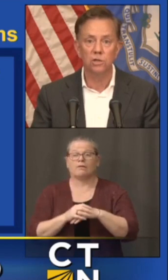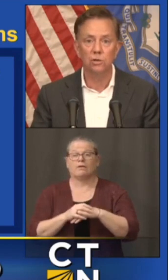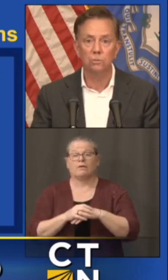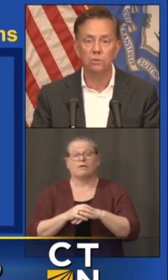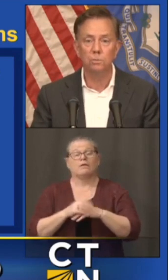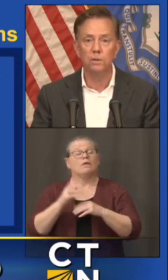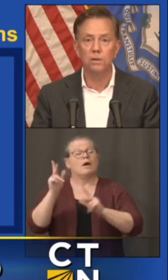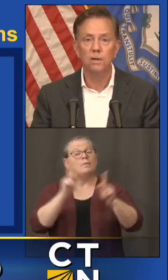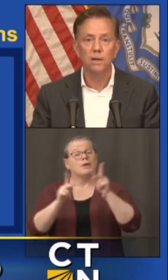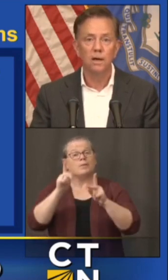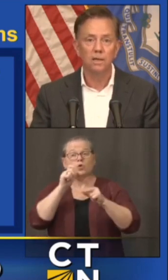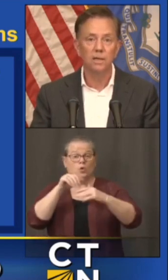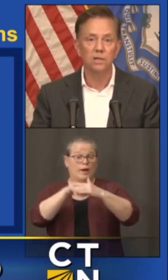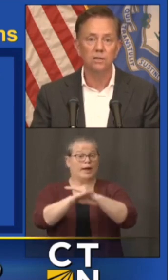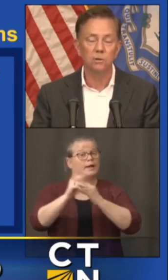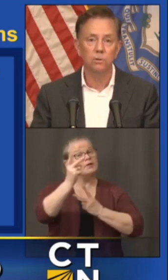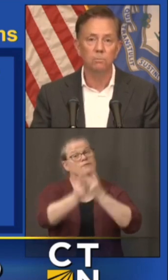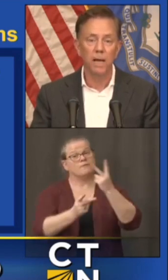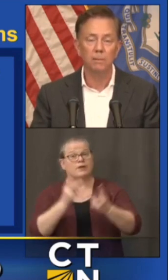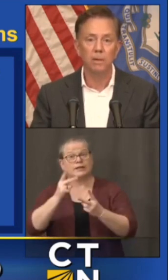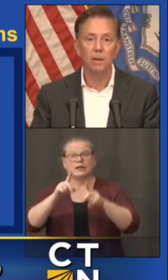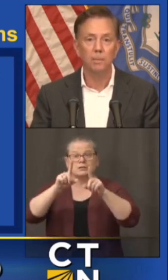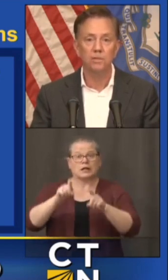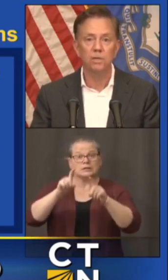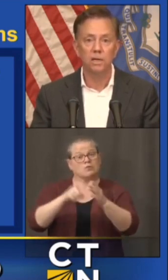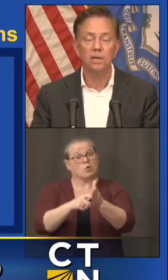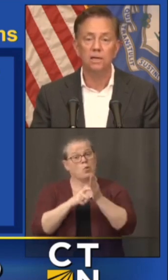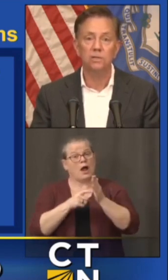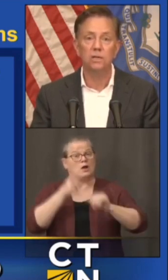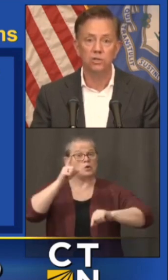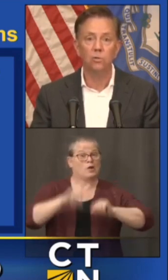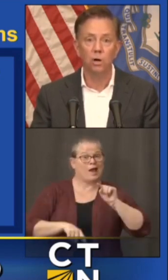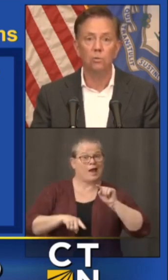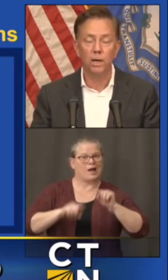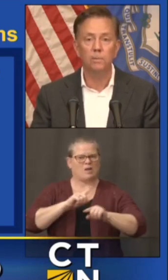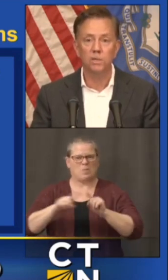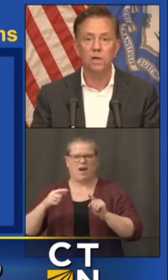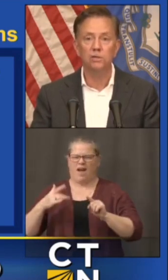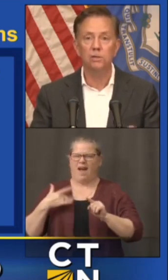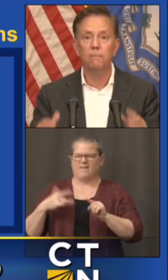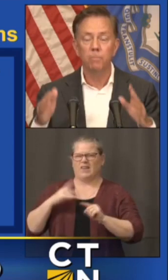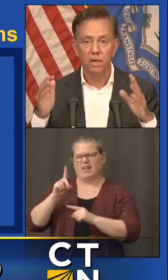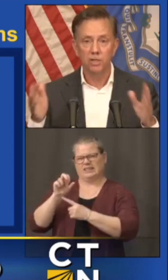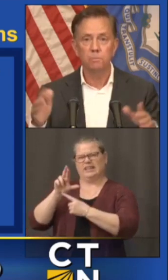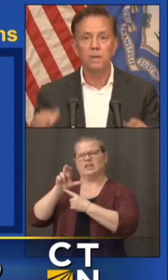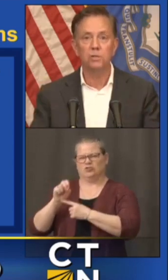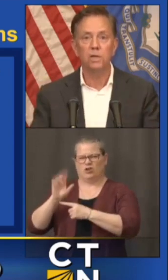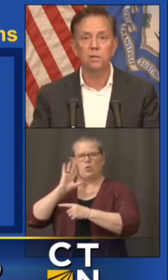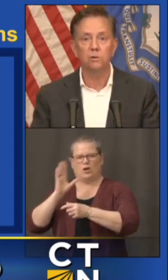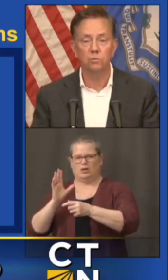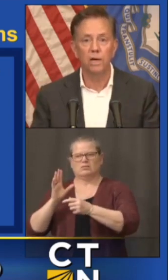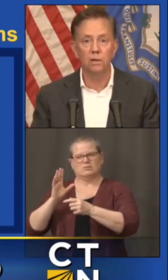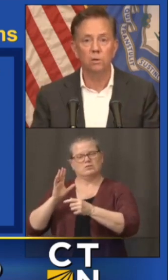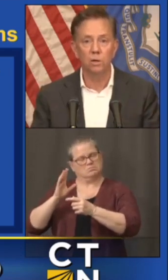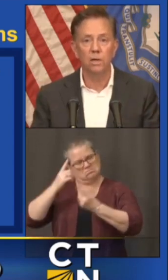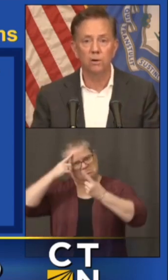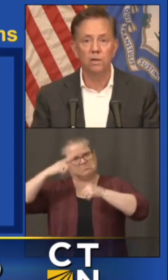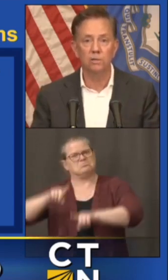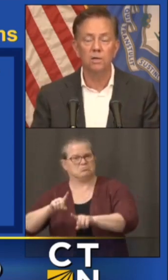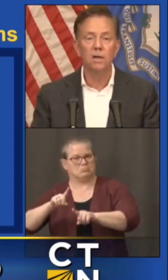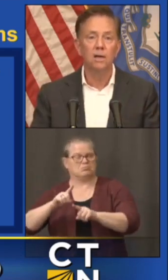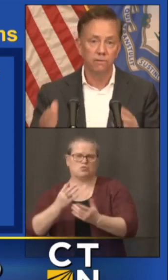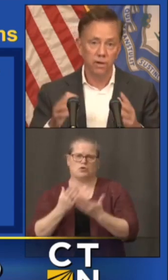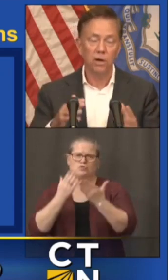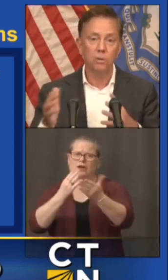to nursing homes but I think Deirdre would back me up and saying it is a strong recommendation especially in those red alert